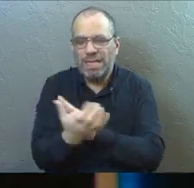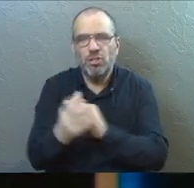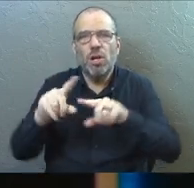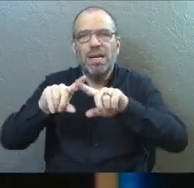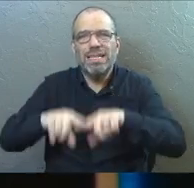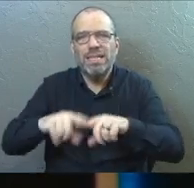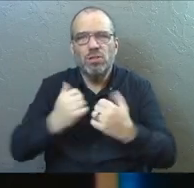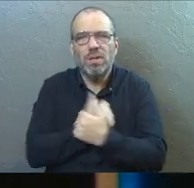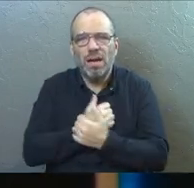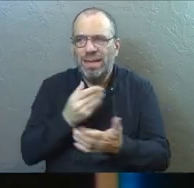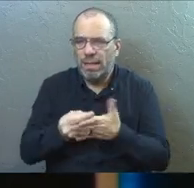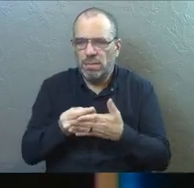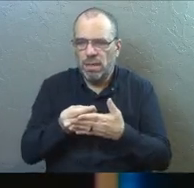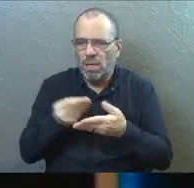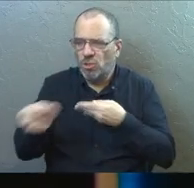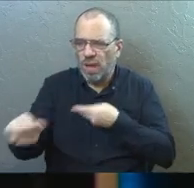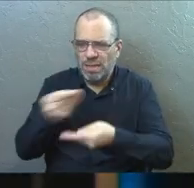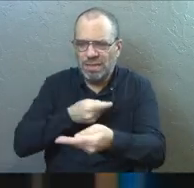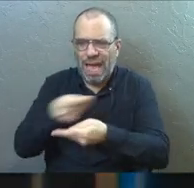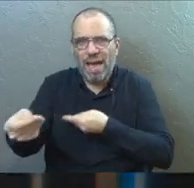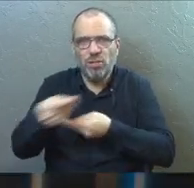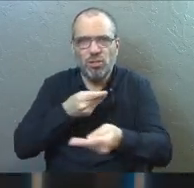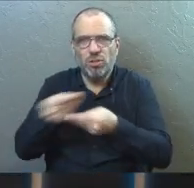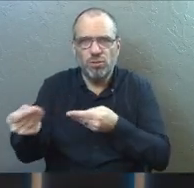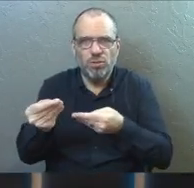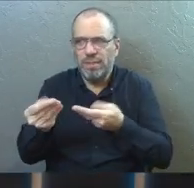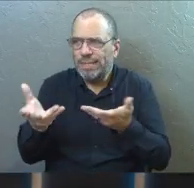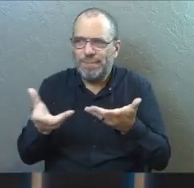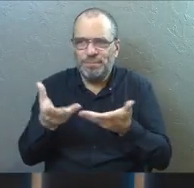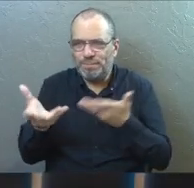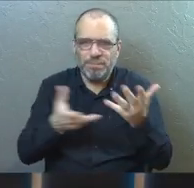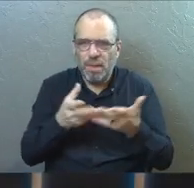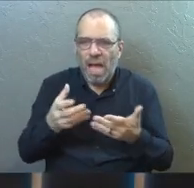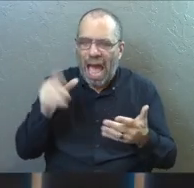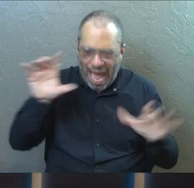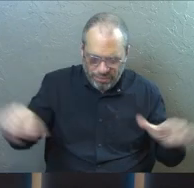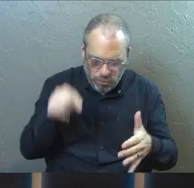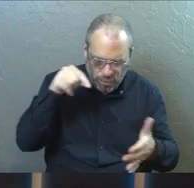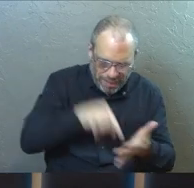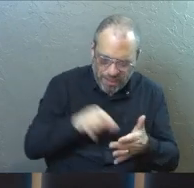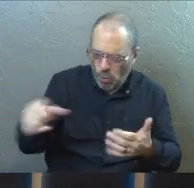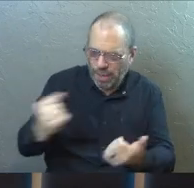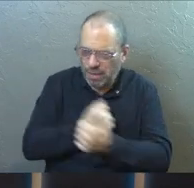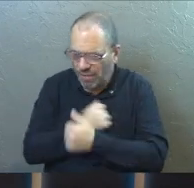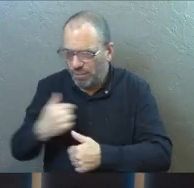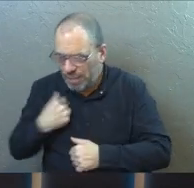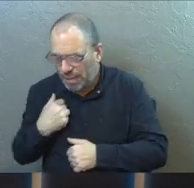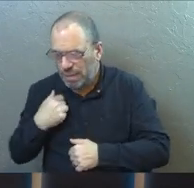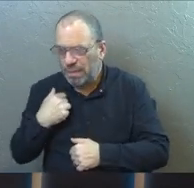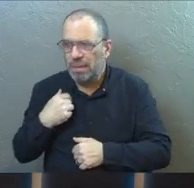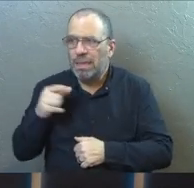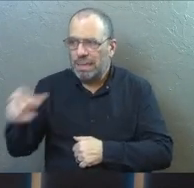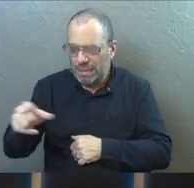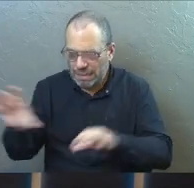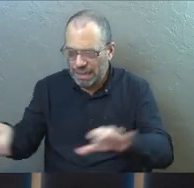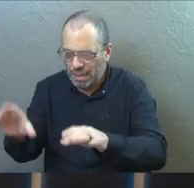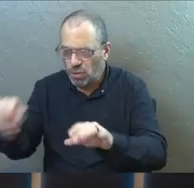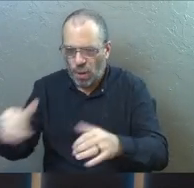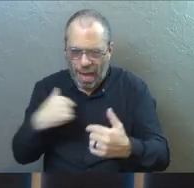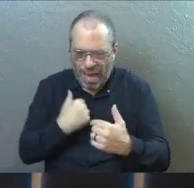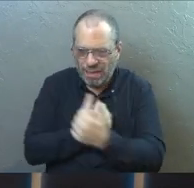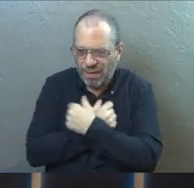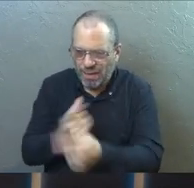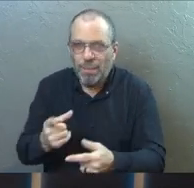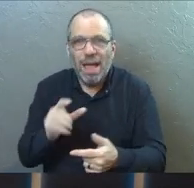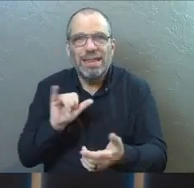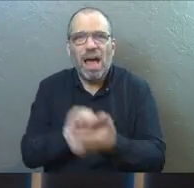It's transactional, right? Like I have to do a transaction. So he does a transaction back to me. And that's